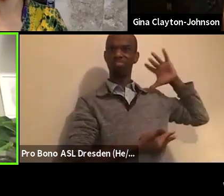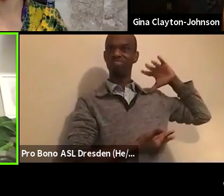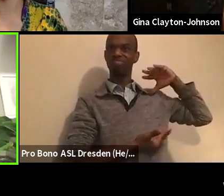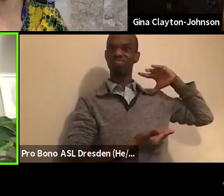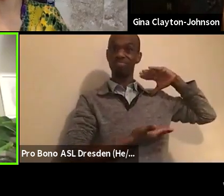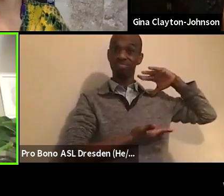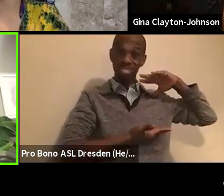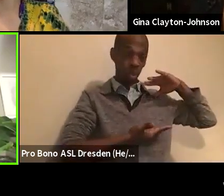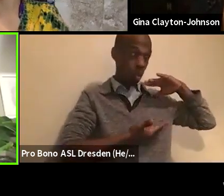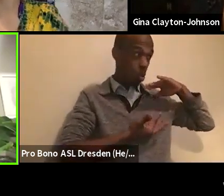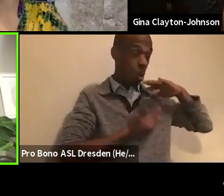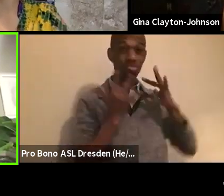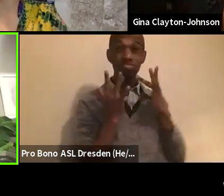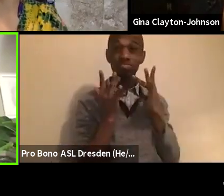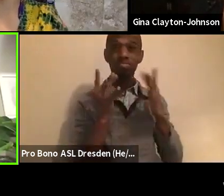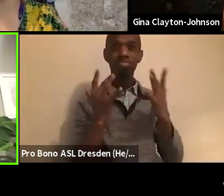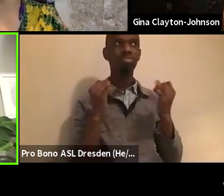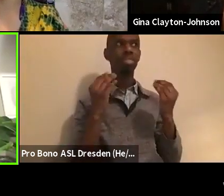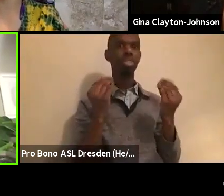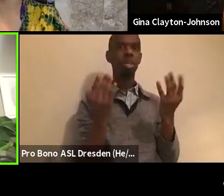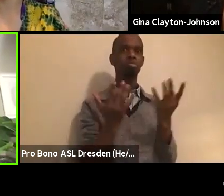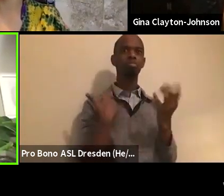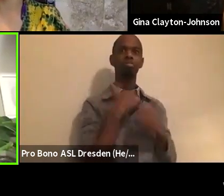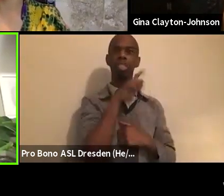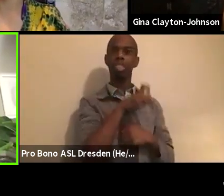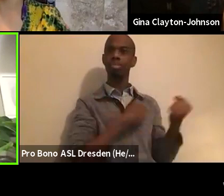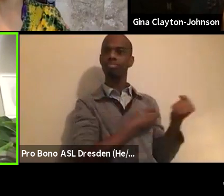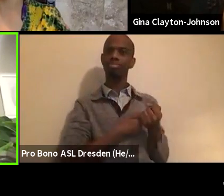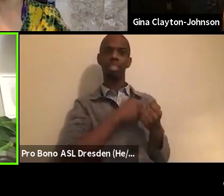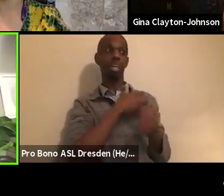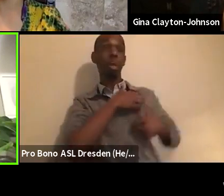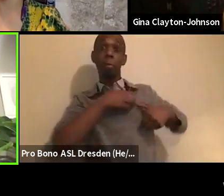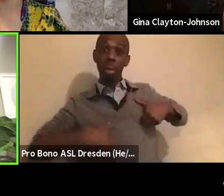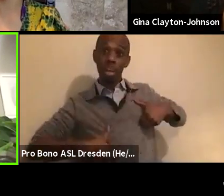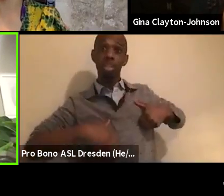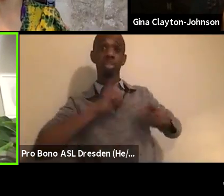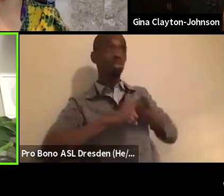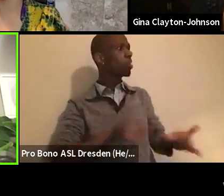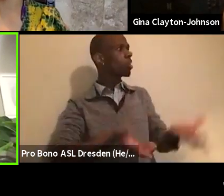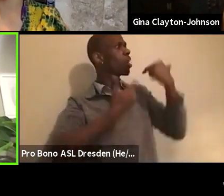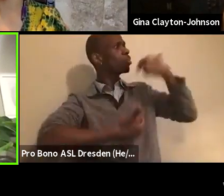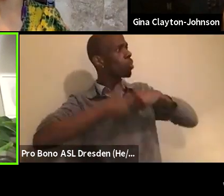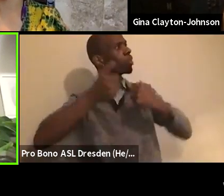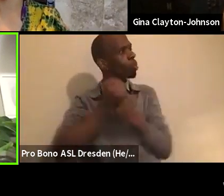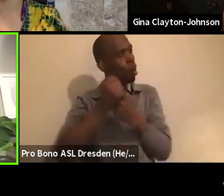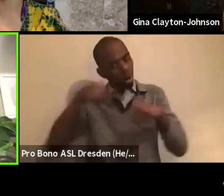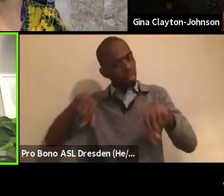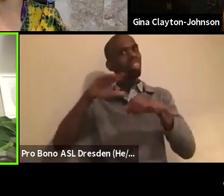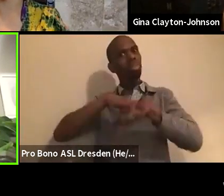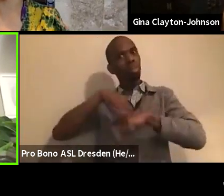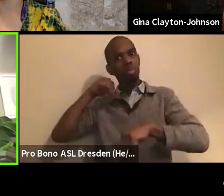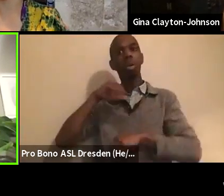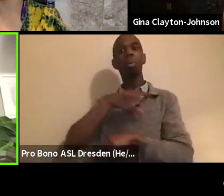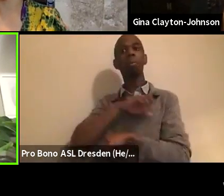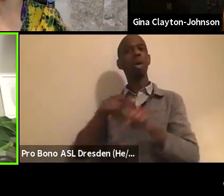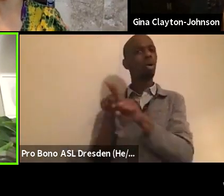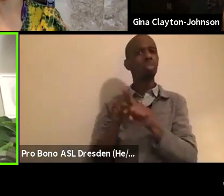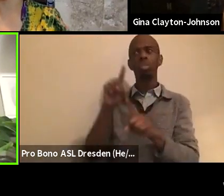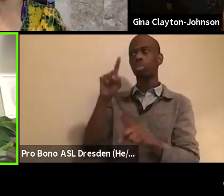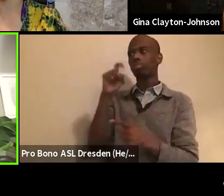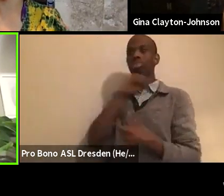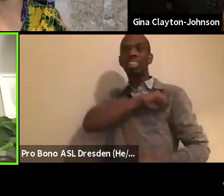um, pledging to support this movement, but then even more importantly, congressional representatives, senators, governors,